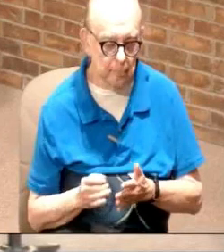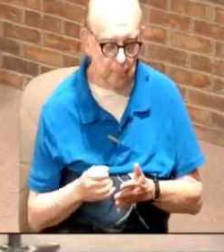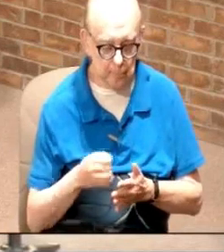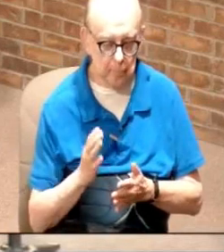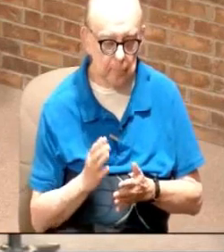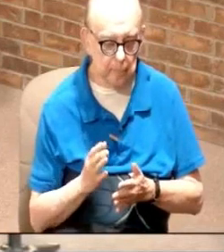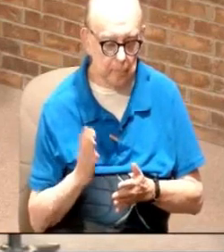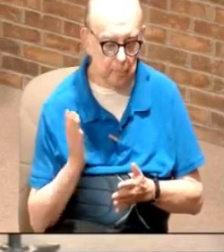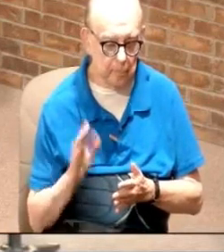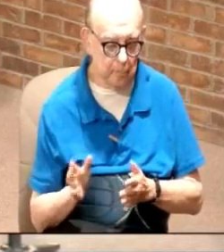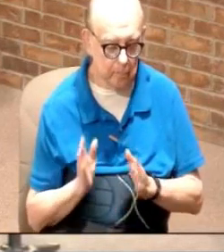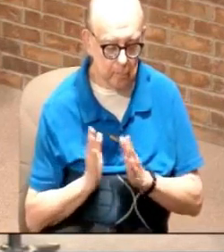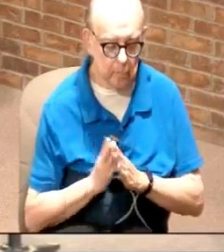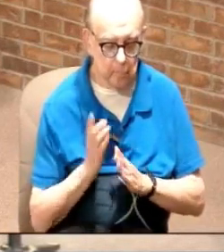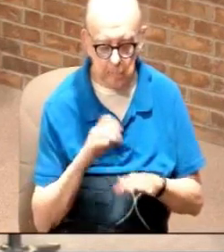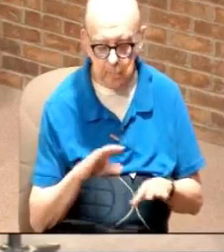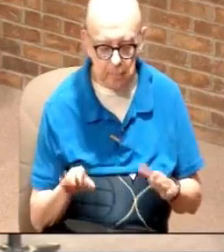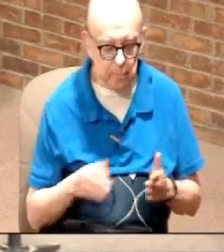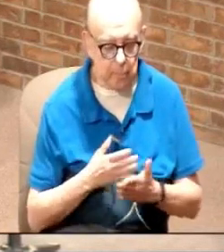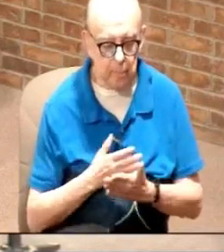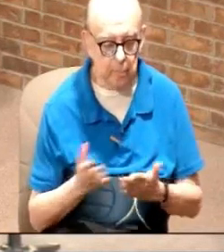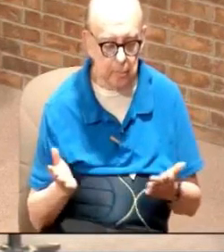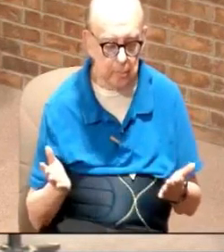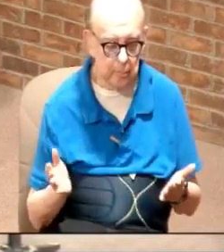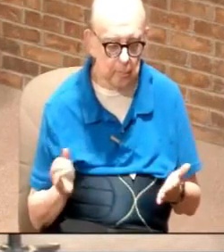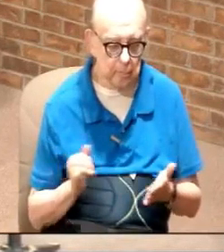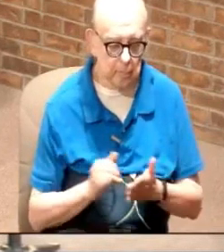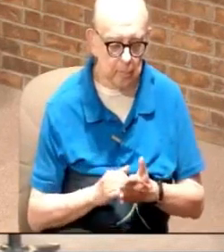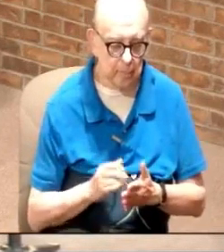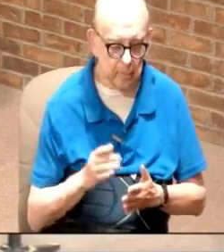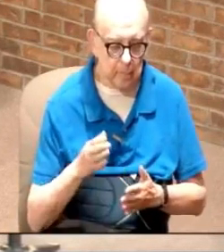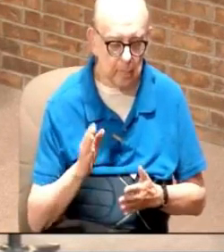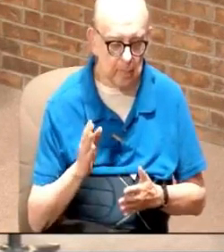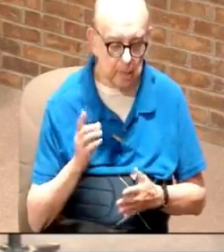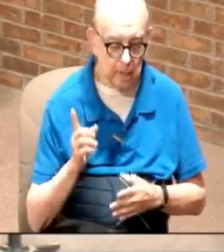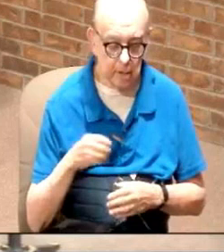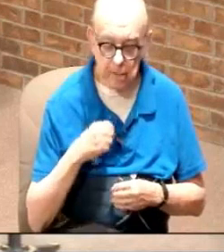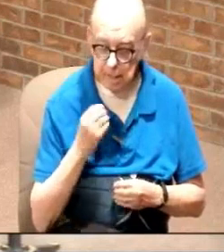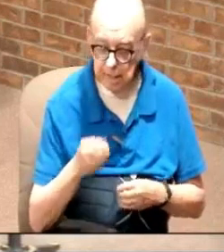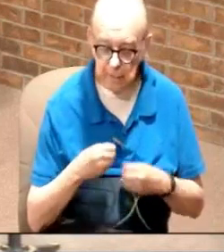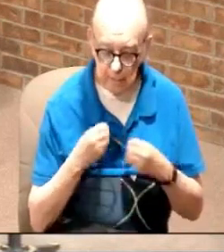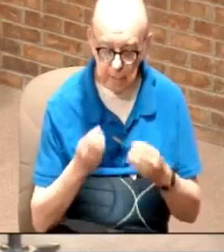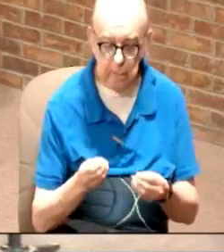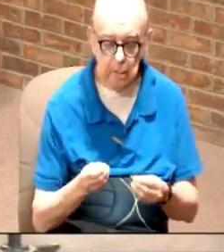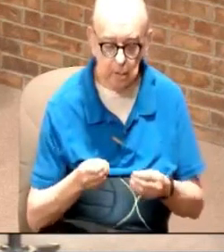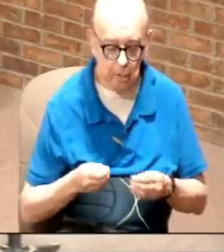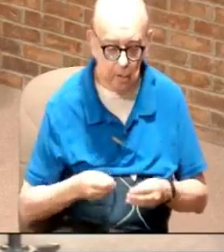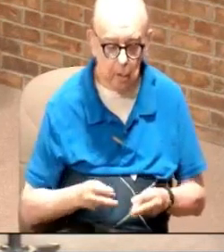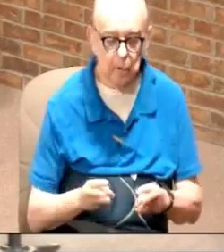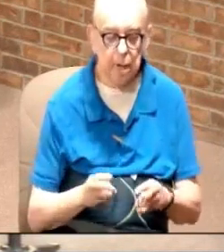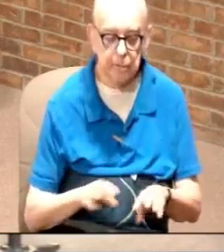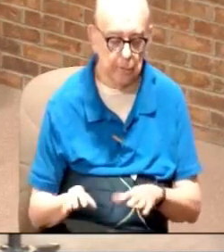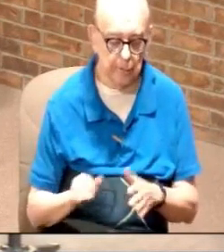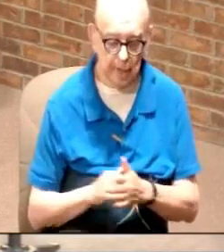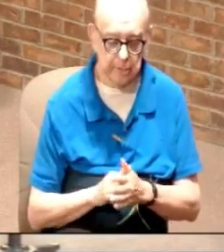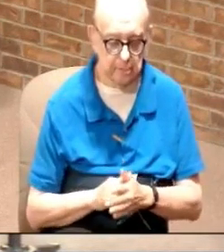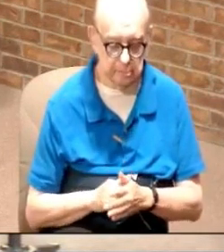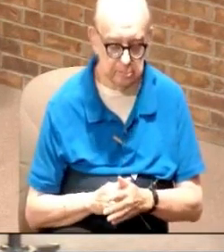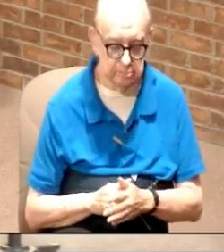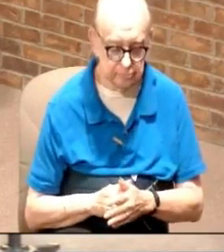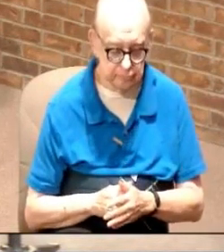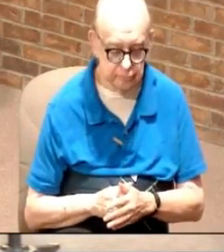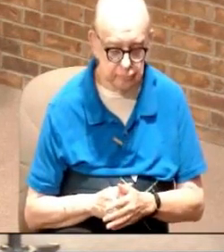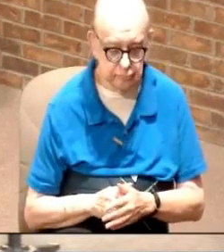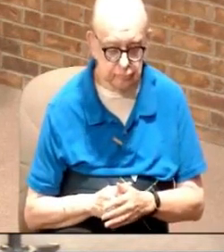God will never ask you to do anything that he has not provided you the mechanism in which to do it